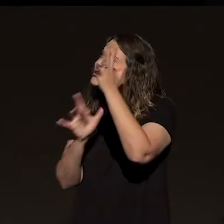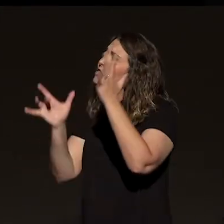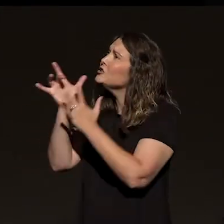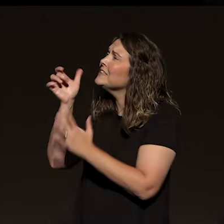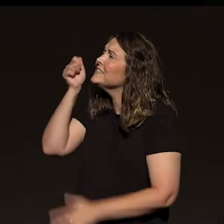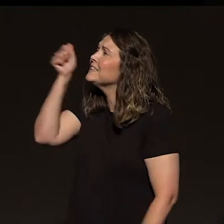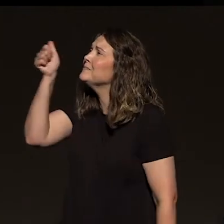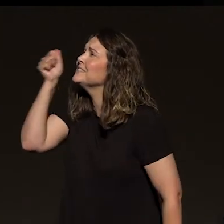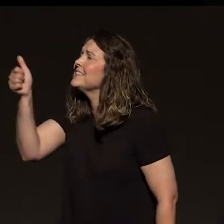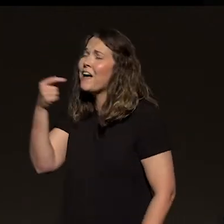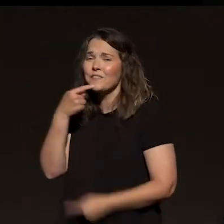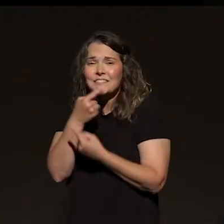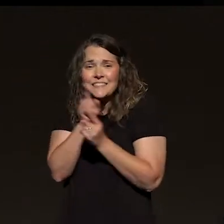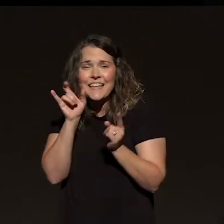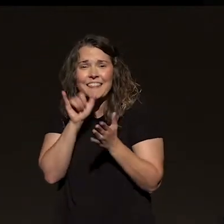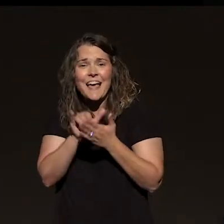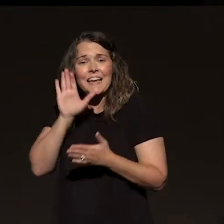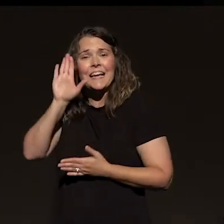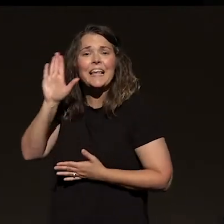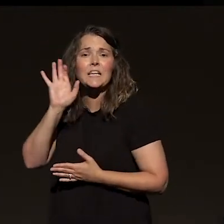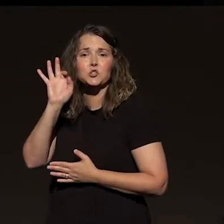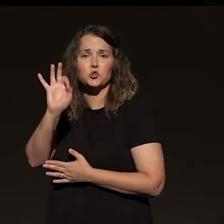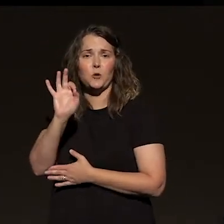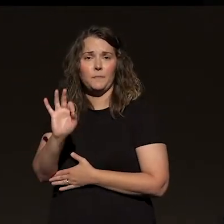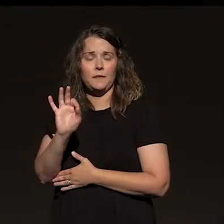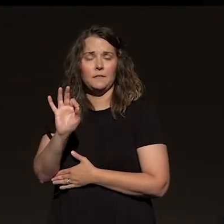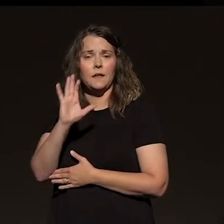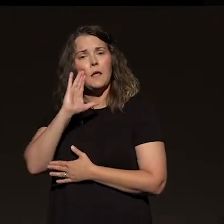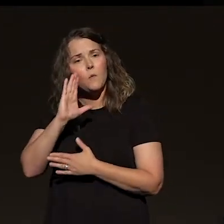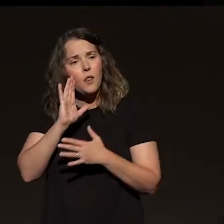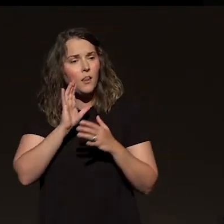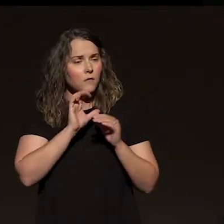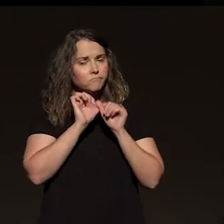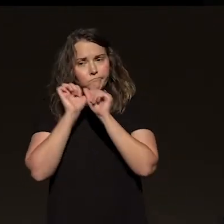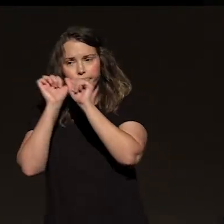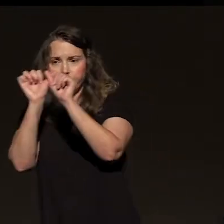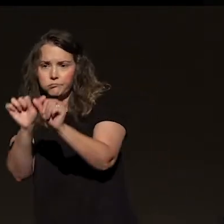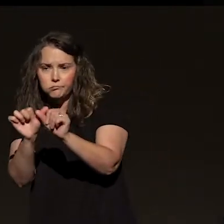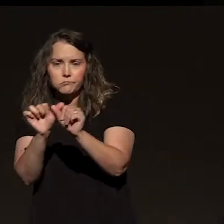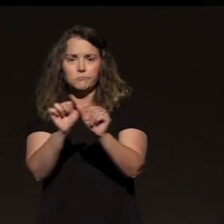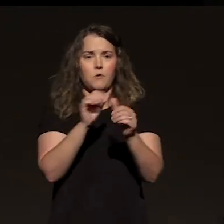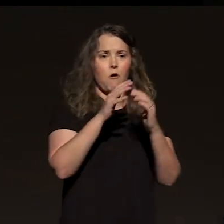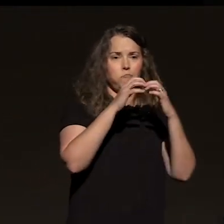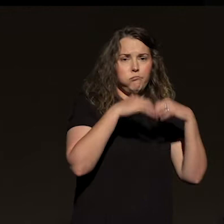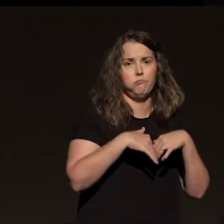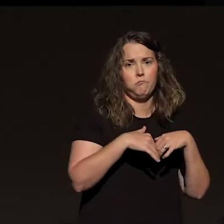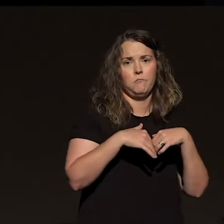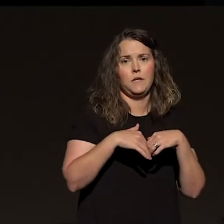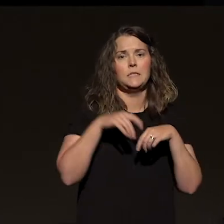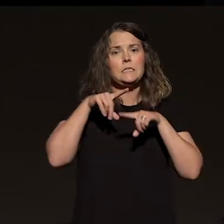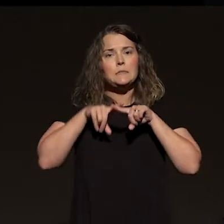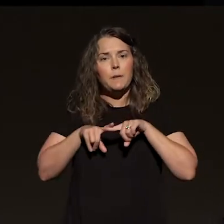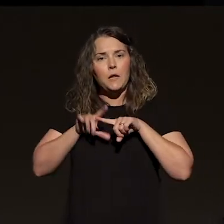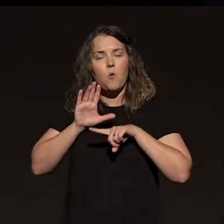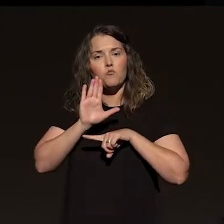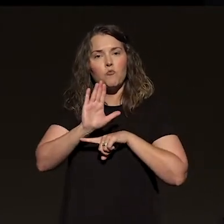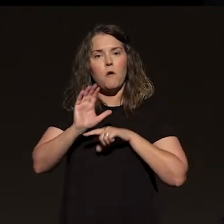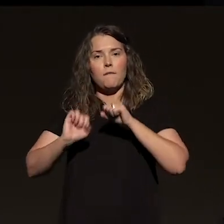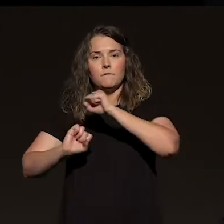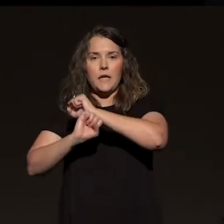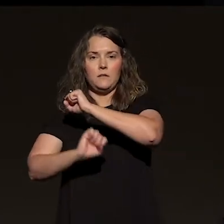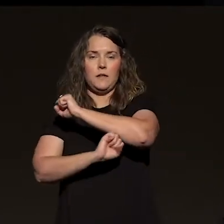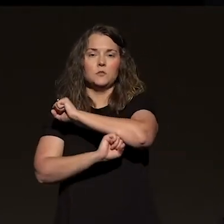ended his sermon with. It's either going to stand or fall based on your foundation. And that leads us to the